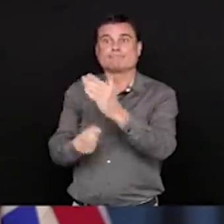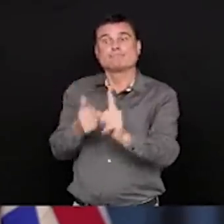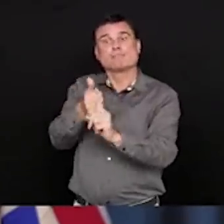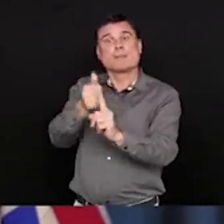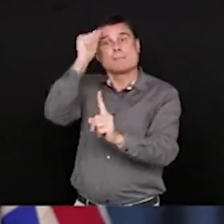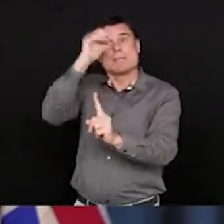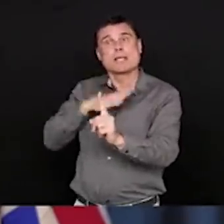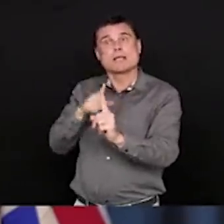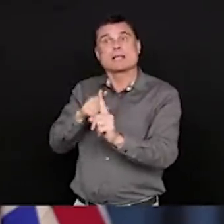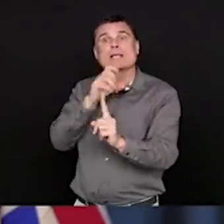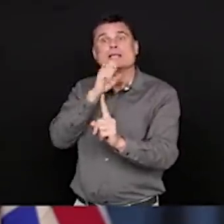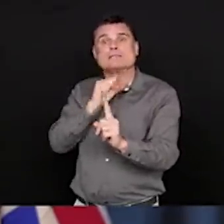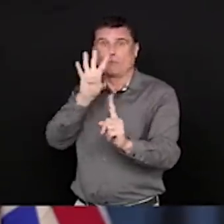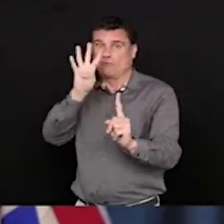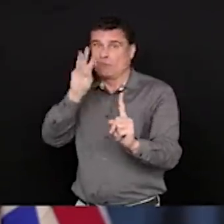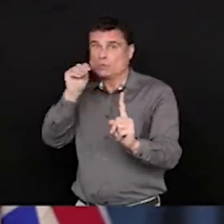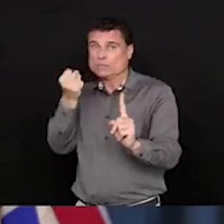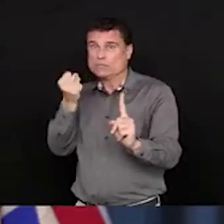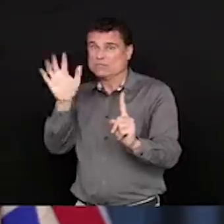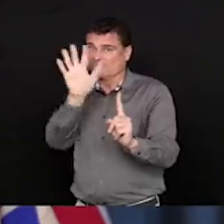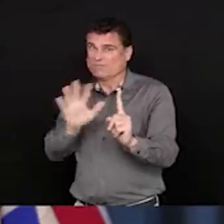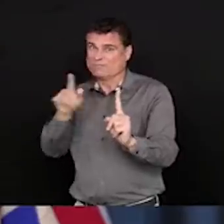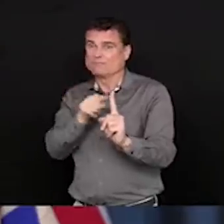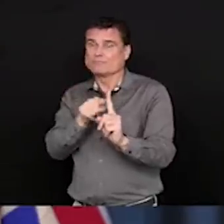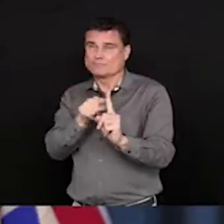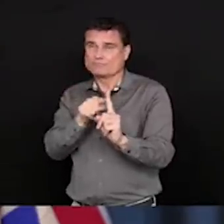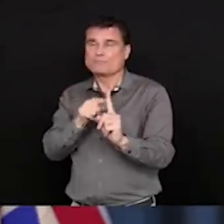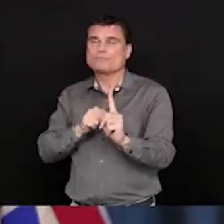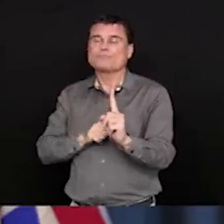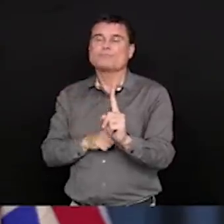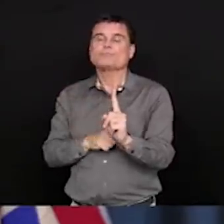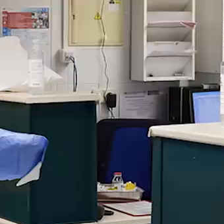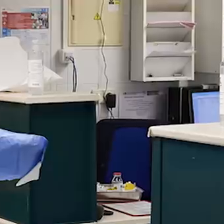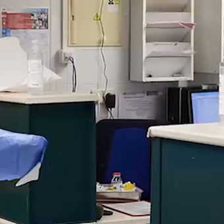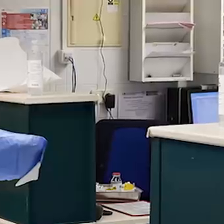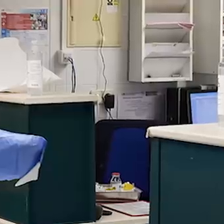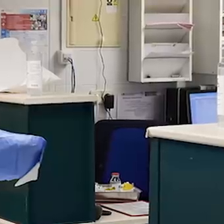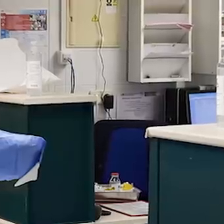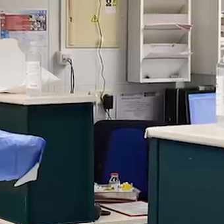all sudden unexpected deaths in the community, is investigating.